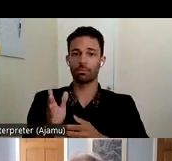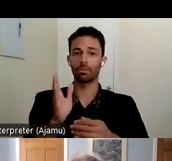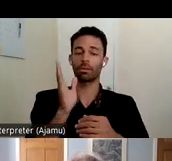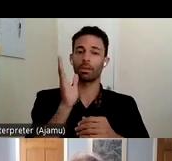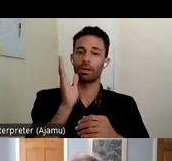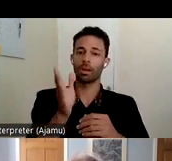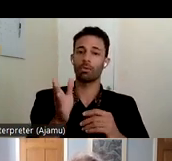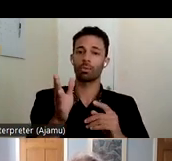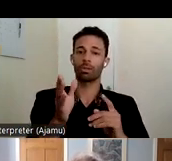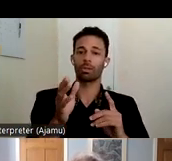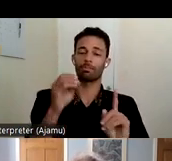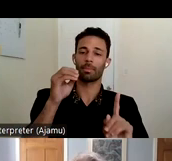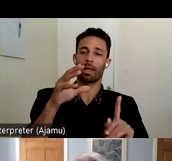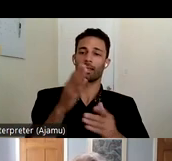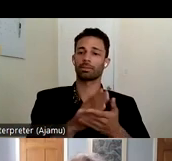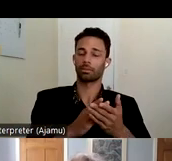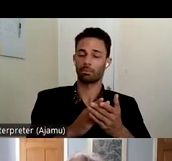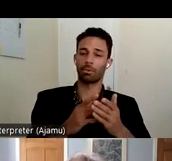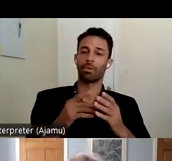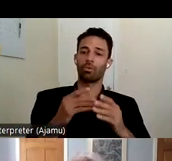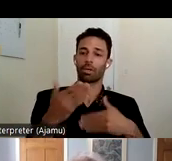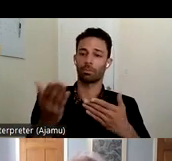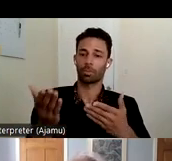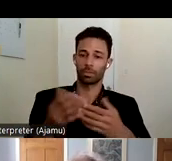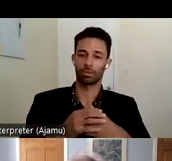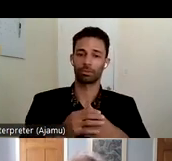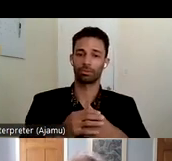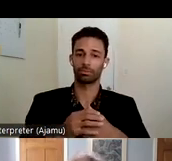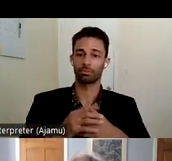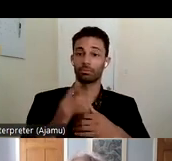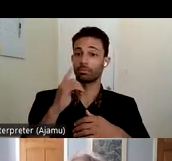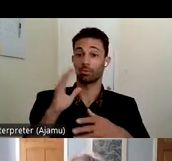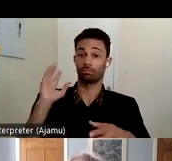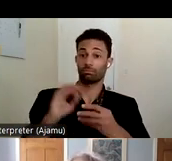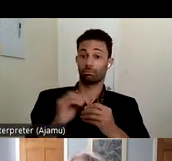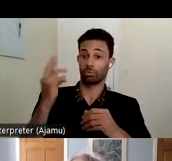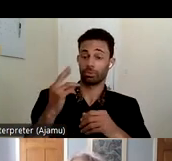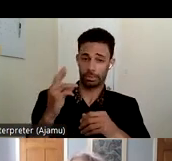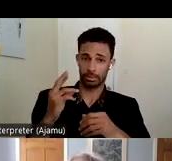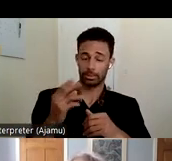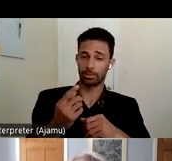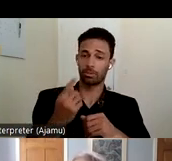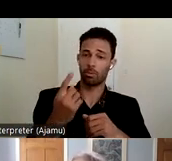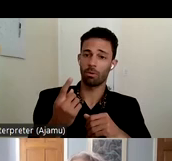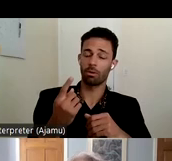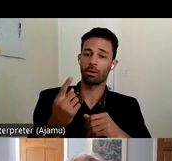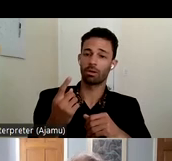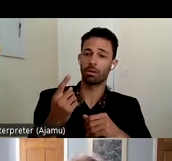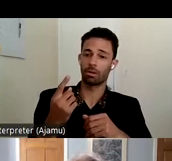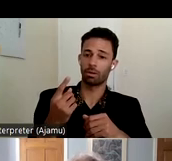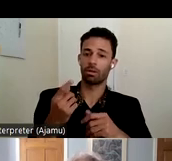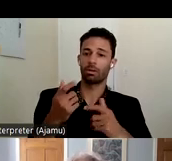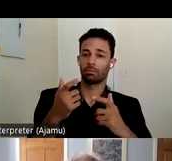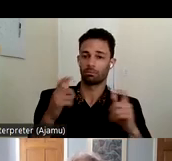recommendations so for all of the reasons i just mentioned one of the core uh recommendations or focuses